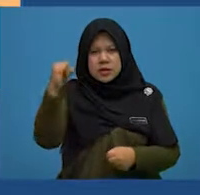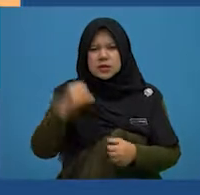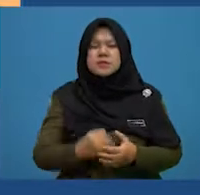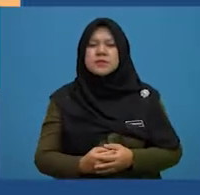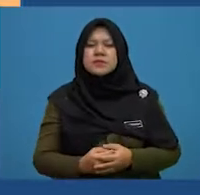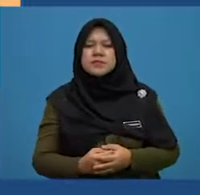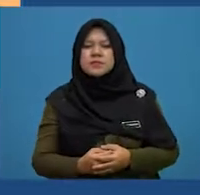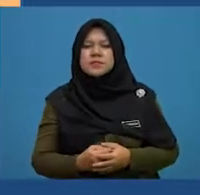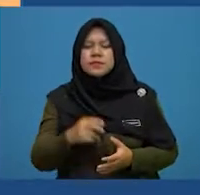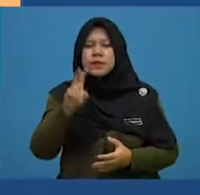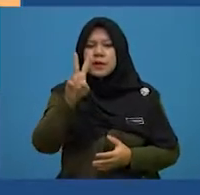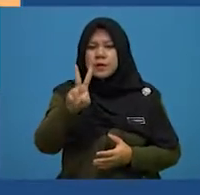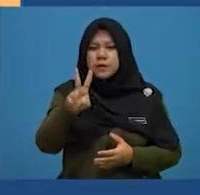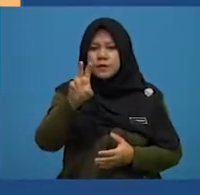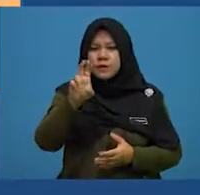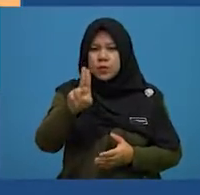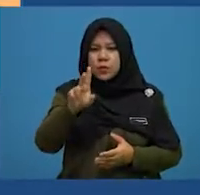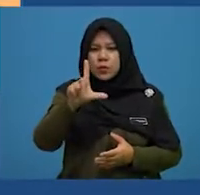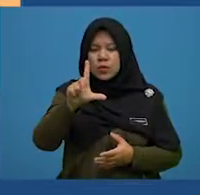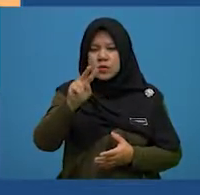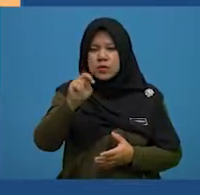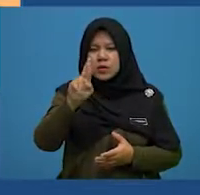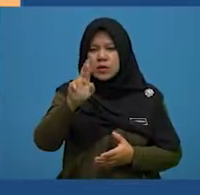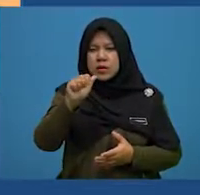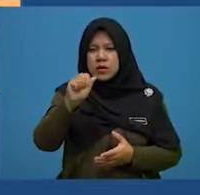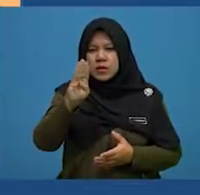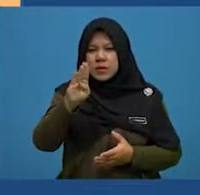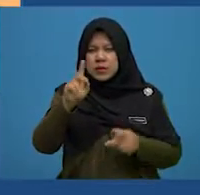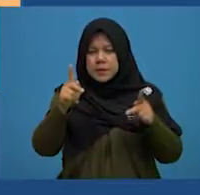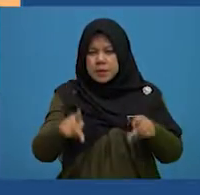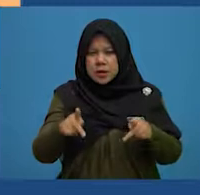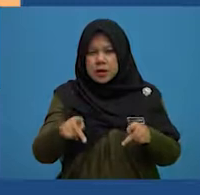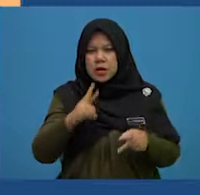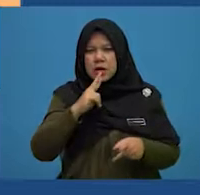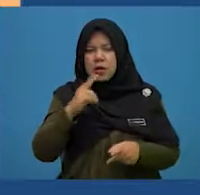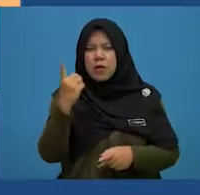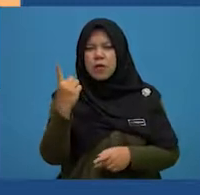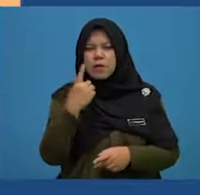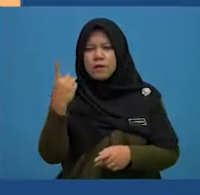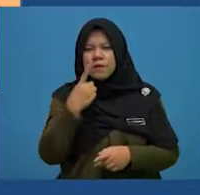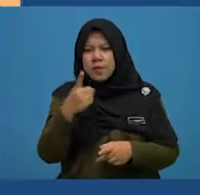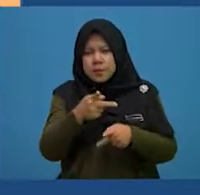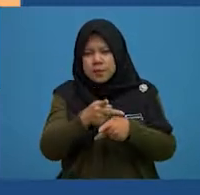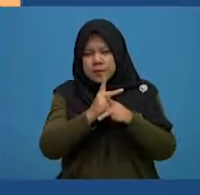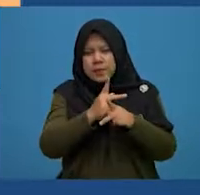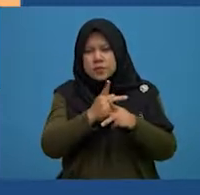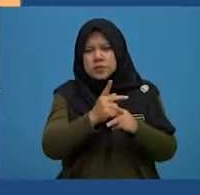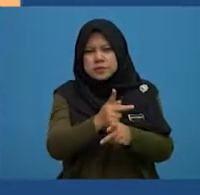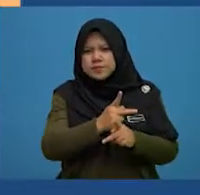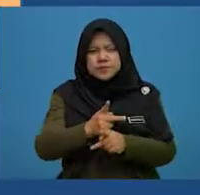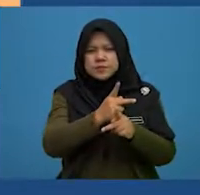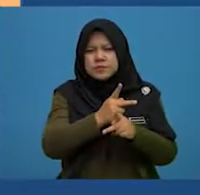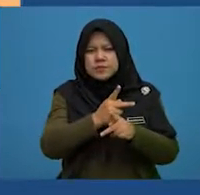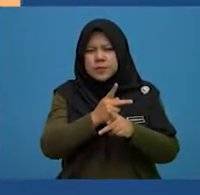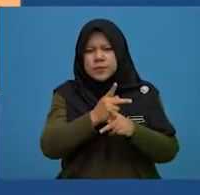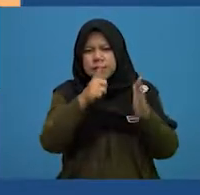explanation, for example, vulnerable people are often in need of protection under